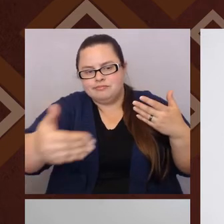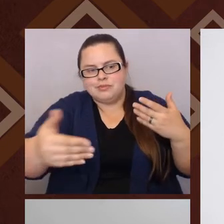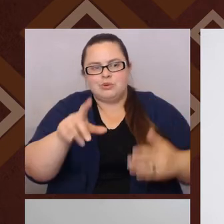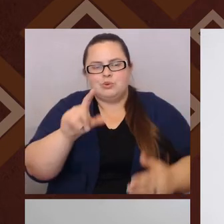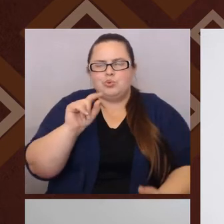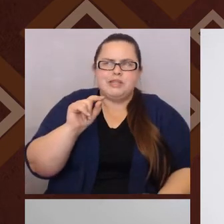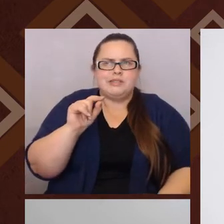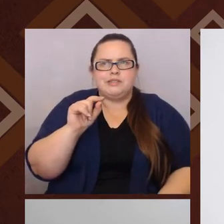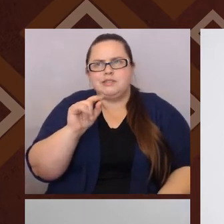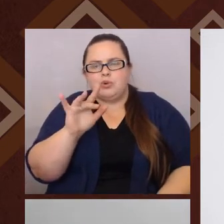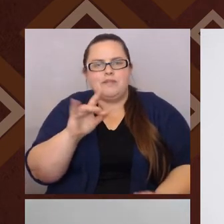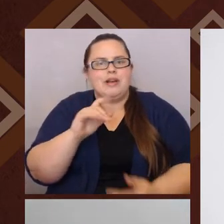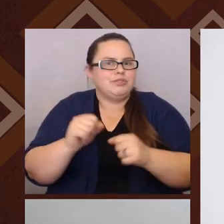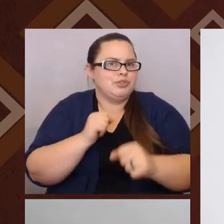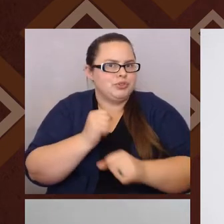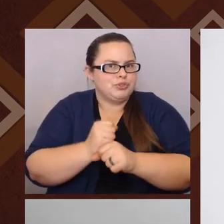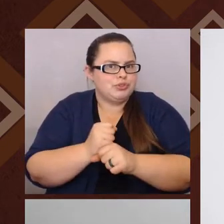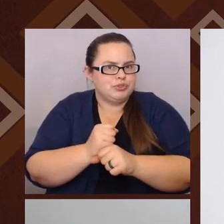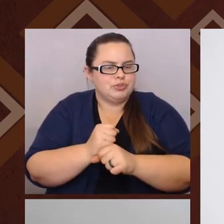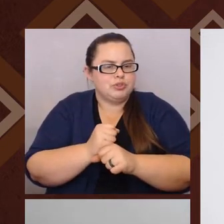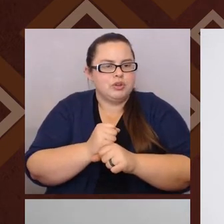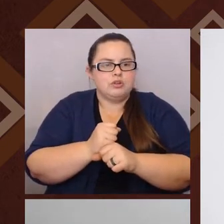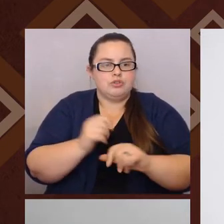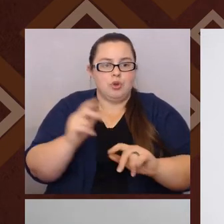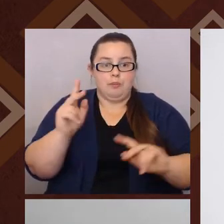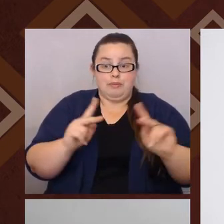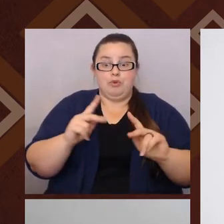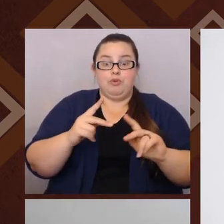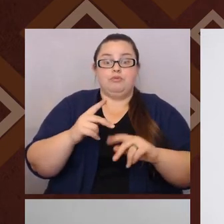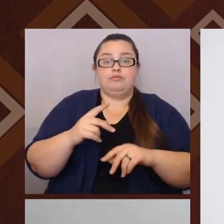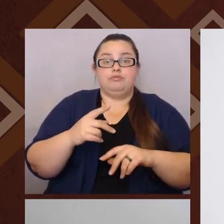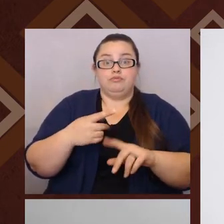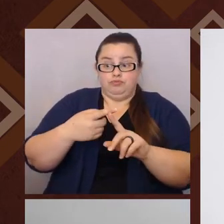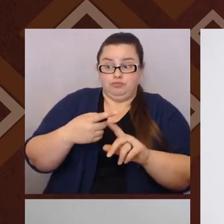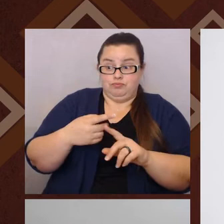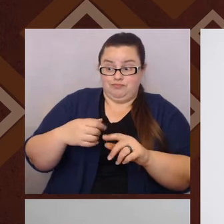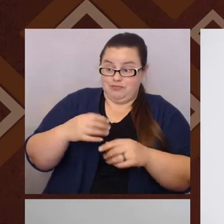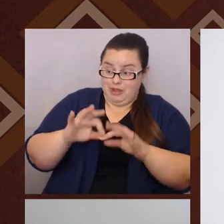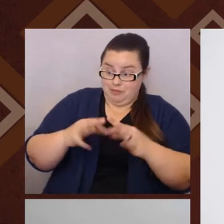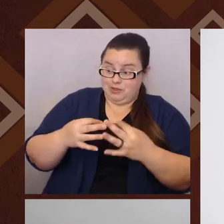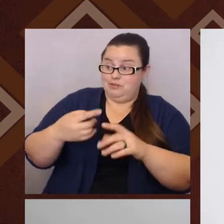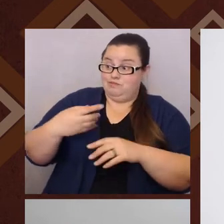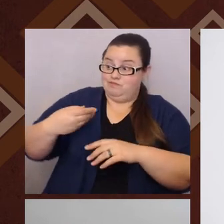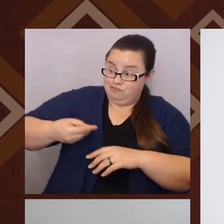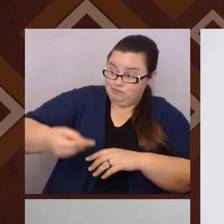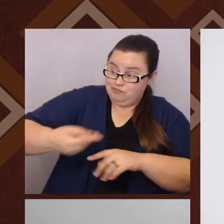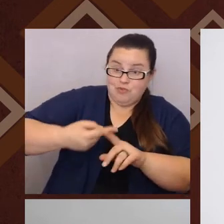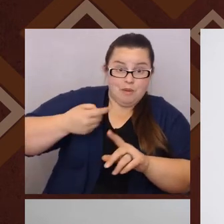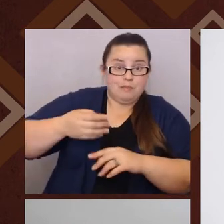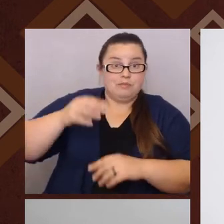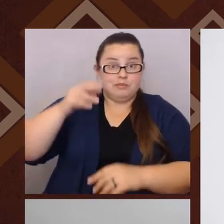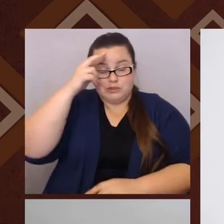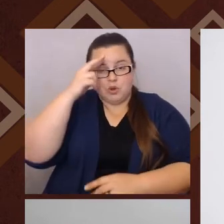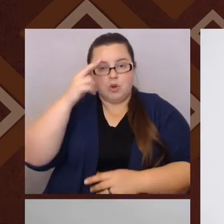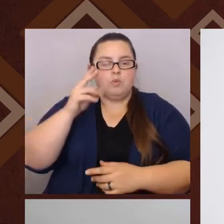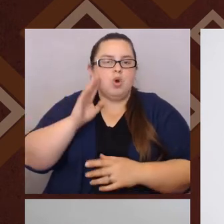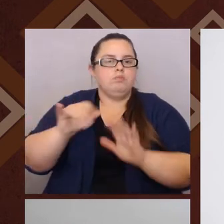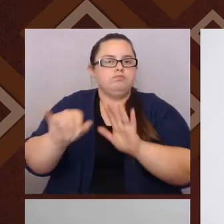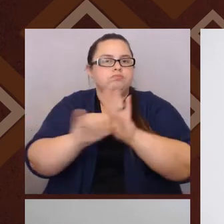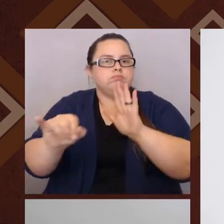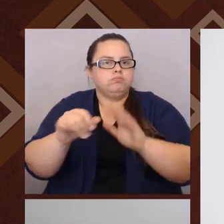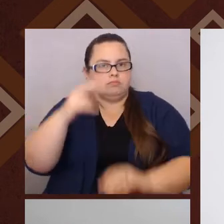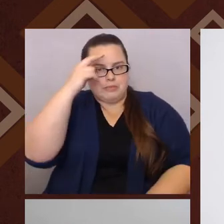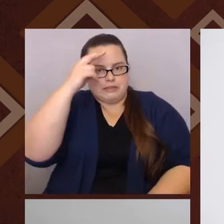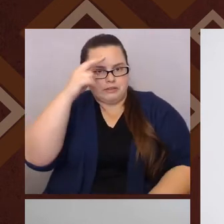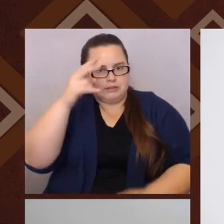25 years. Um, so people of Mexican descent often identify as Mexican. And what I, what I, what I, I think is think is really important